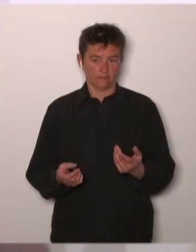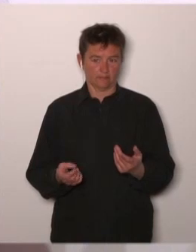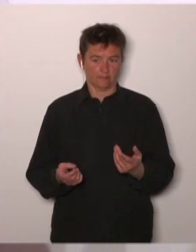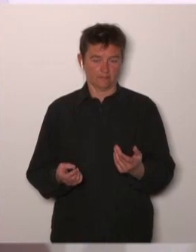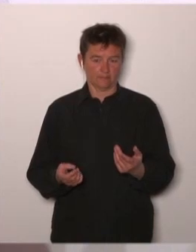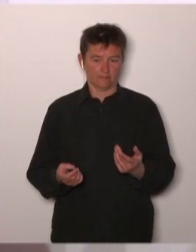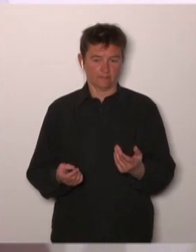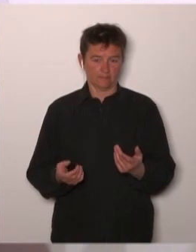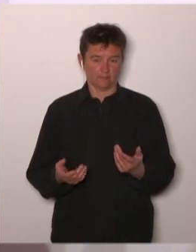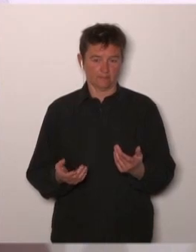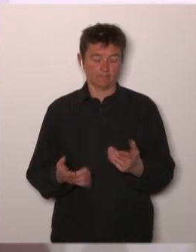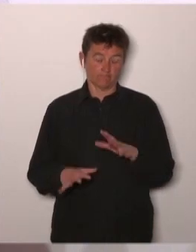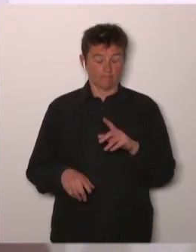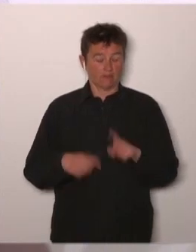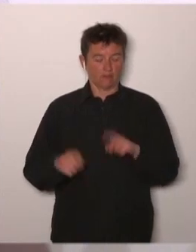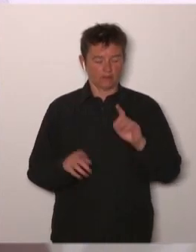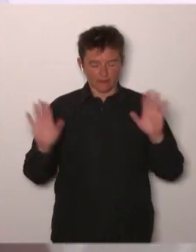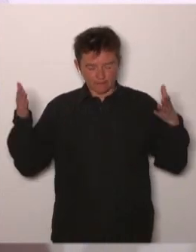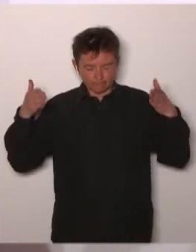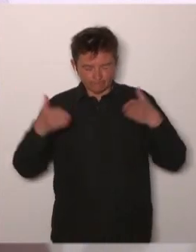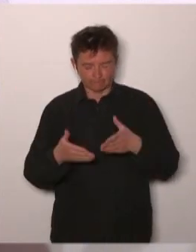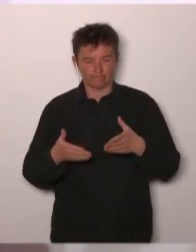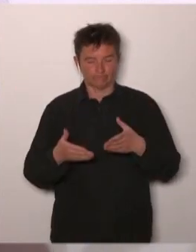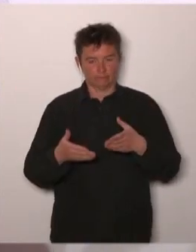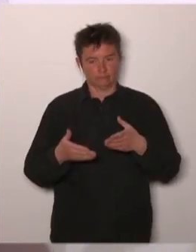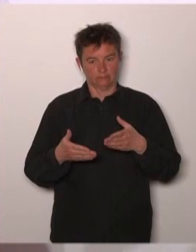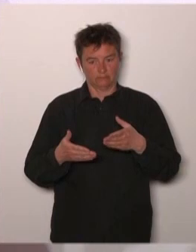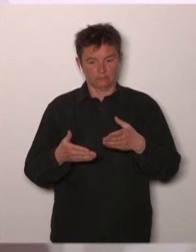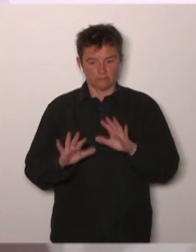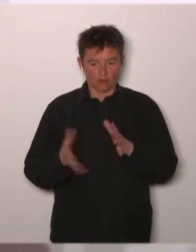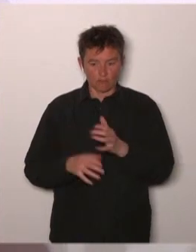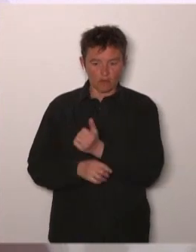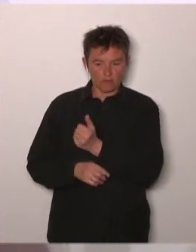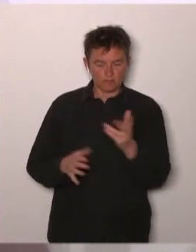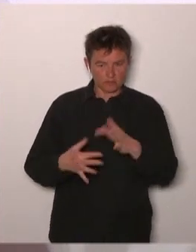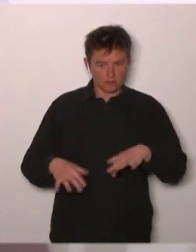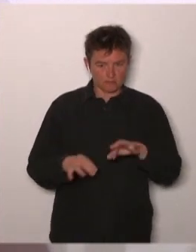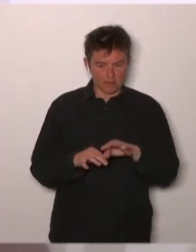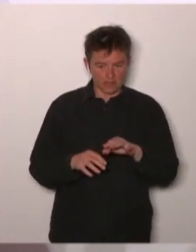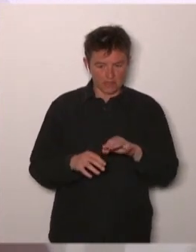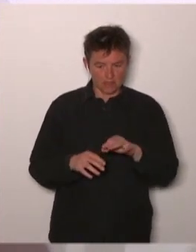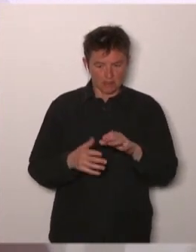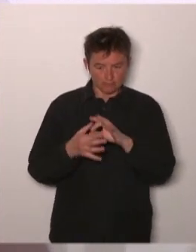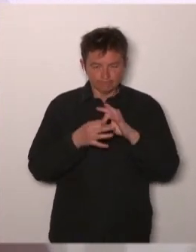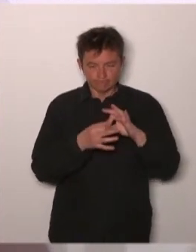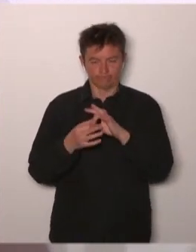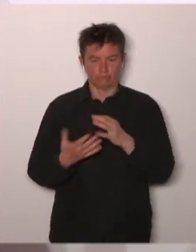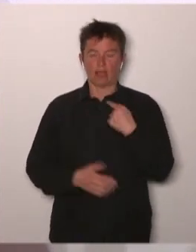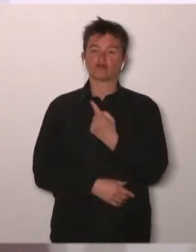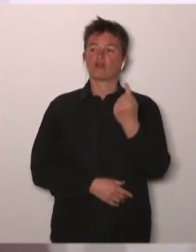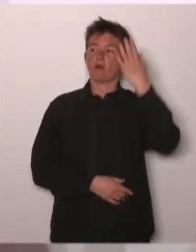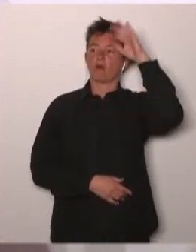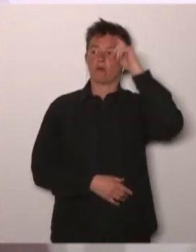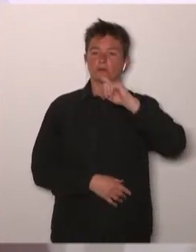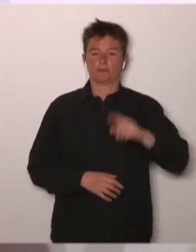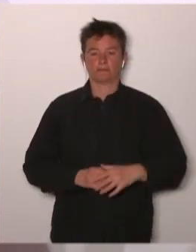agenda and that's where we fall with some difficulty I think there are also hope with for instance